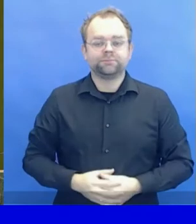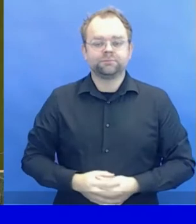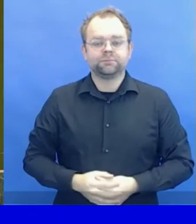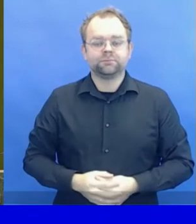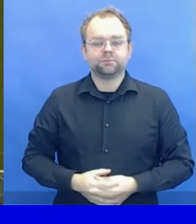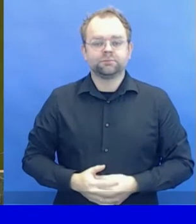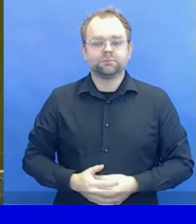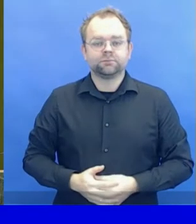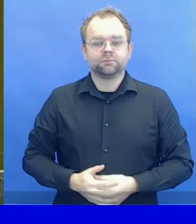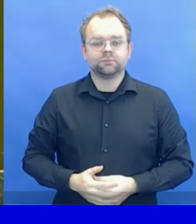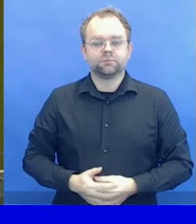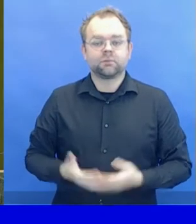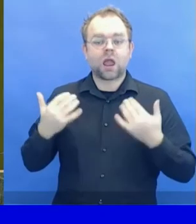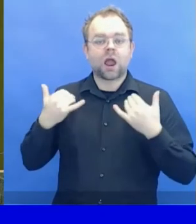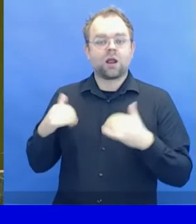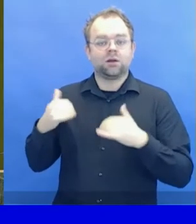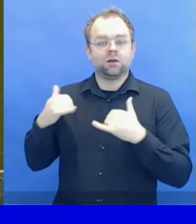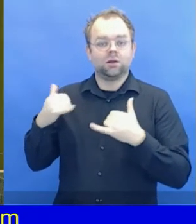Andorra,